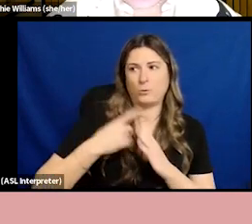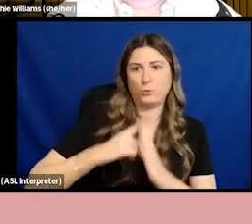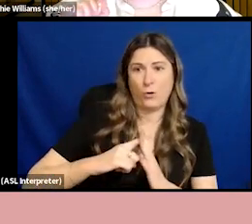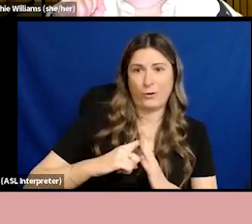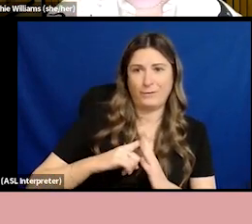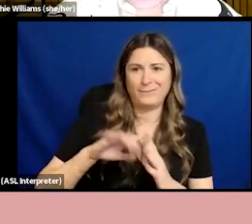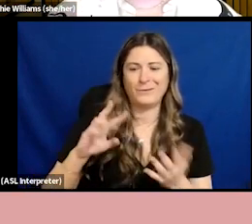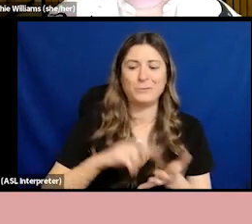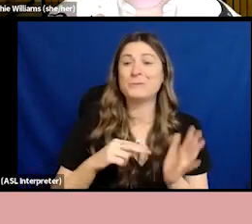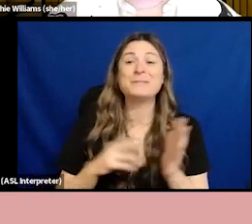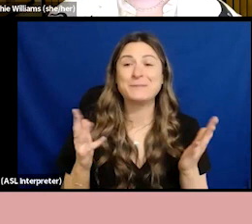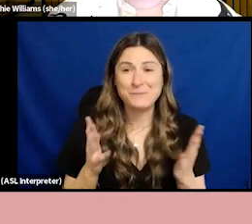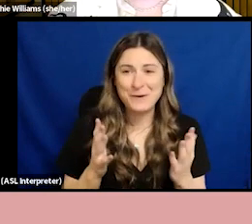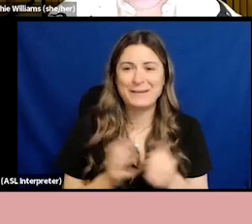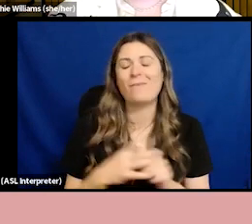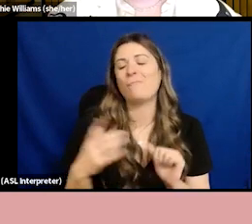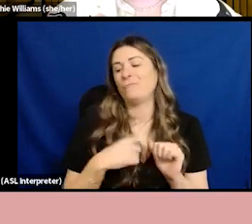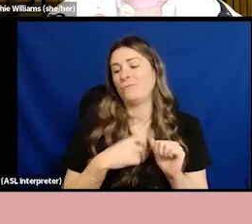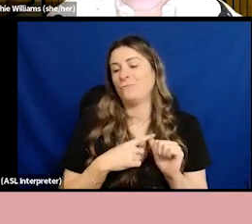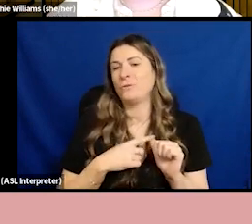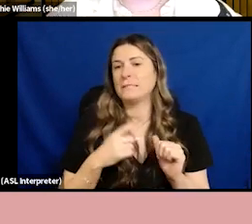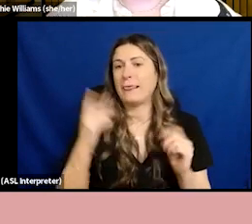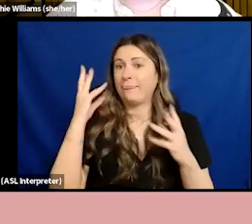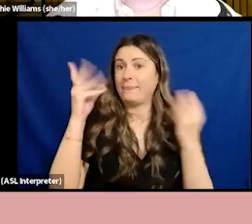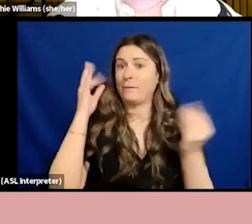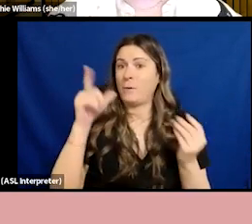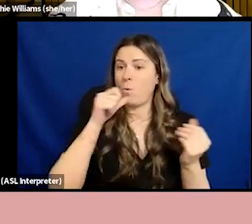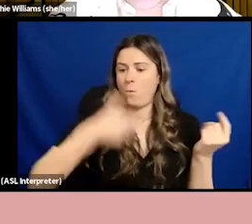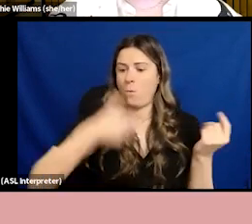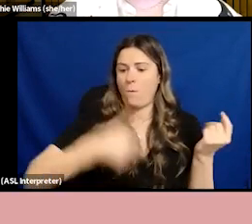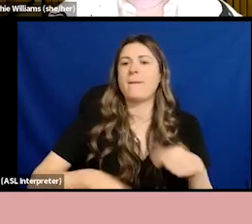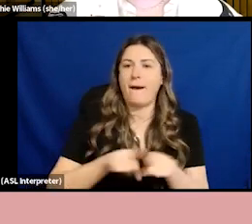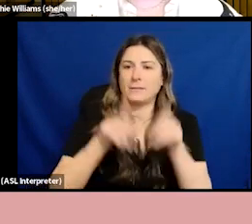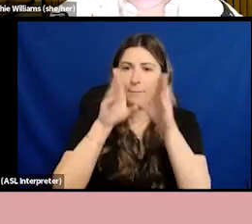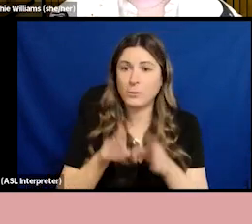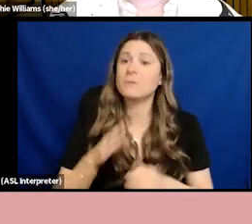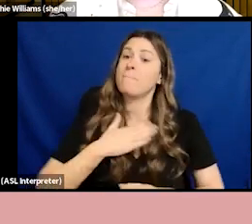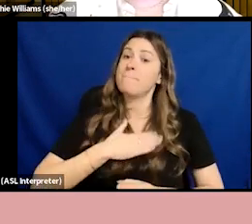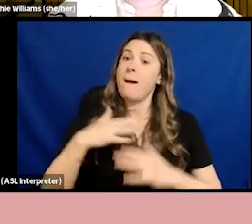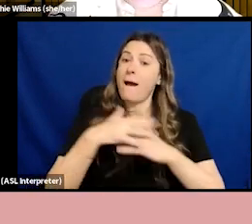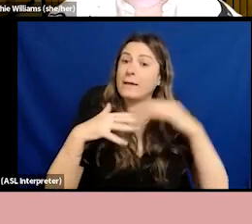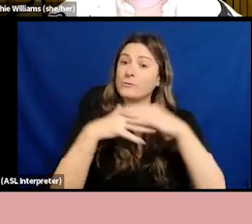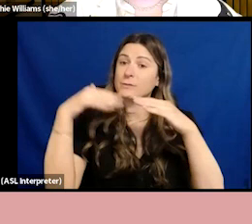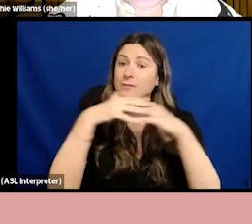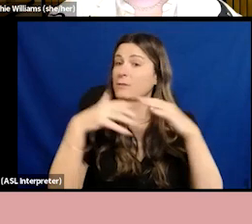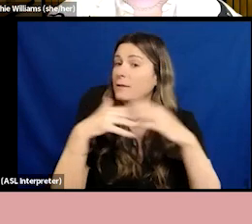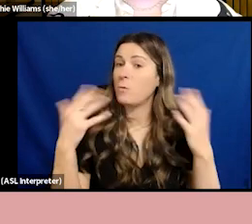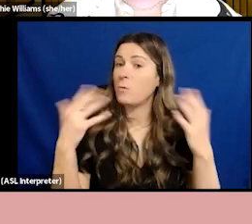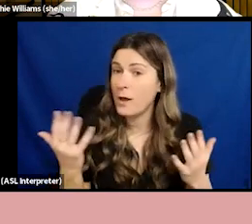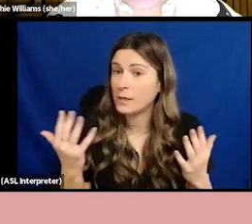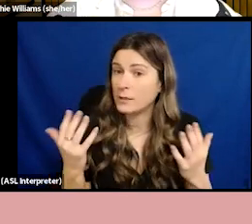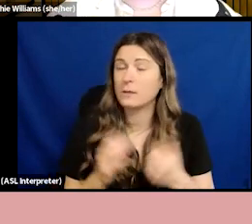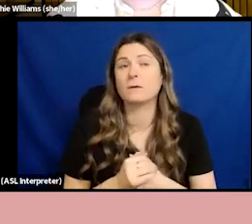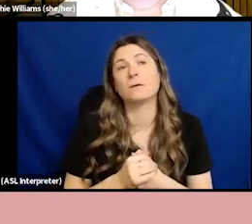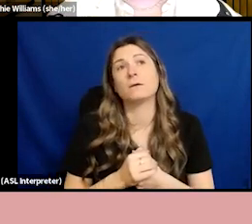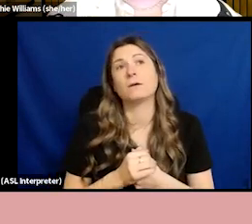take stock of yourself as an individual, intersectional person. Recognise which elements of yourself have been